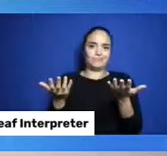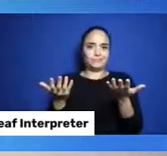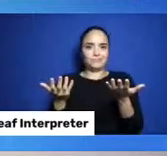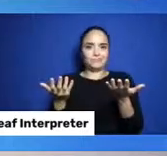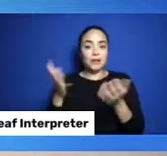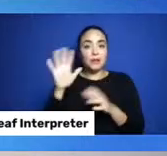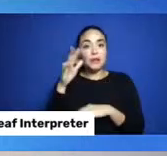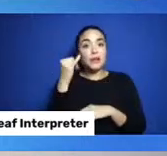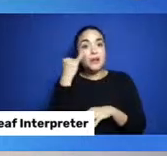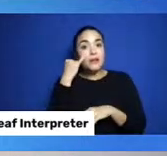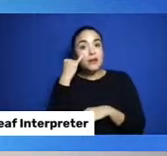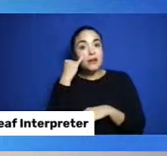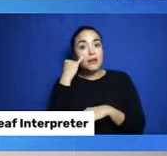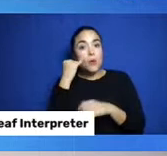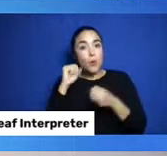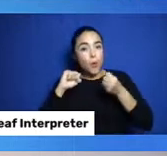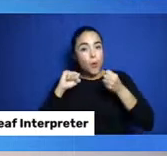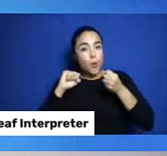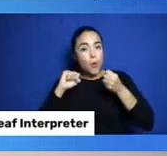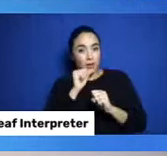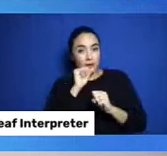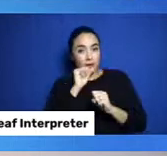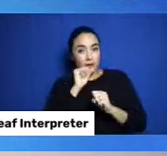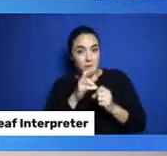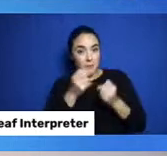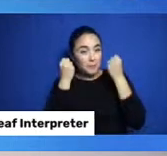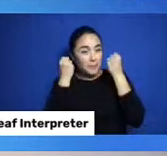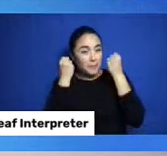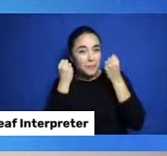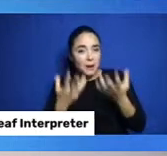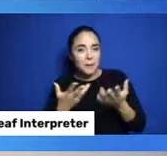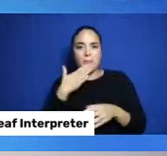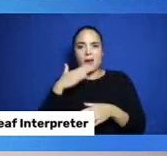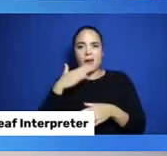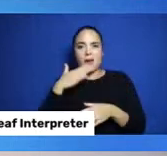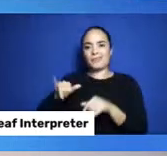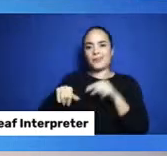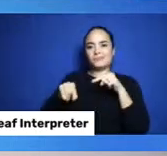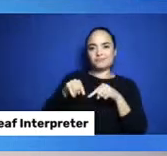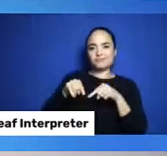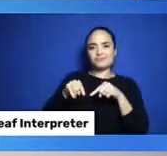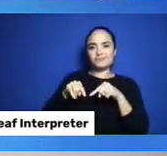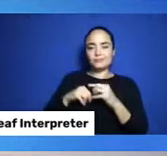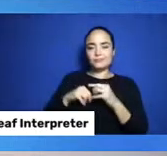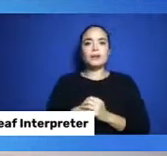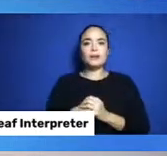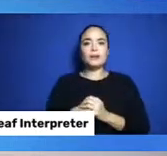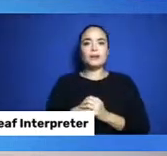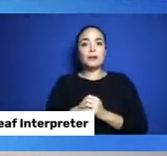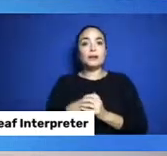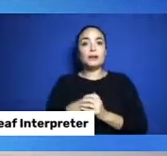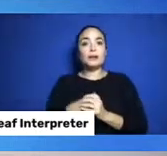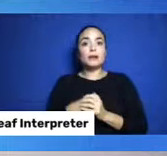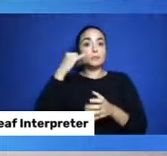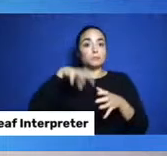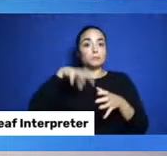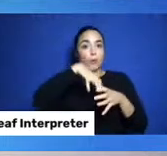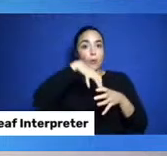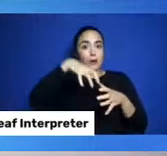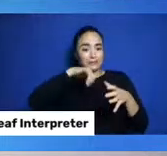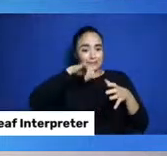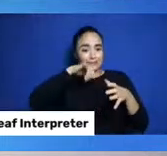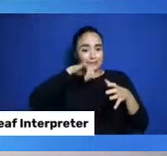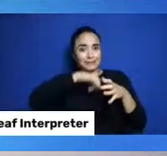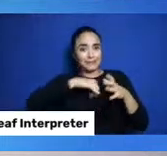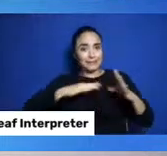And not enough new air is bad airflow because we need to push the smoke out. So, how